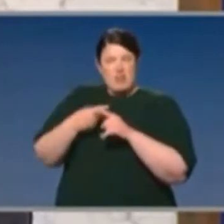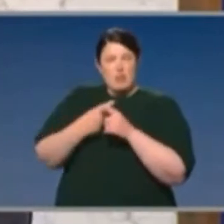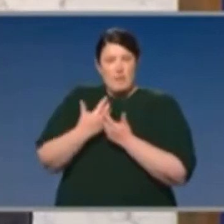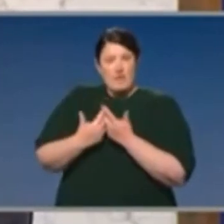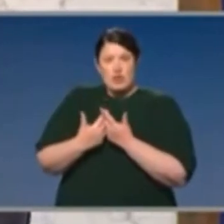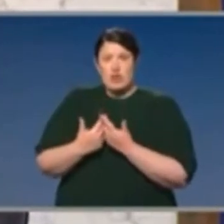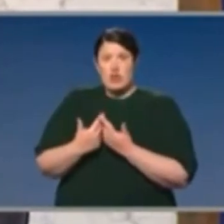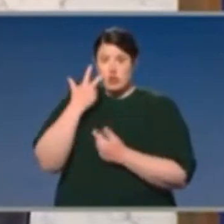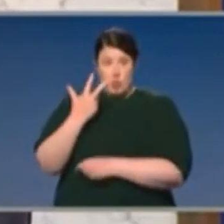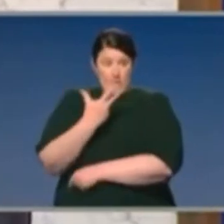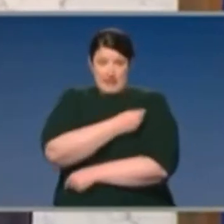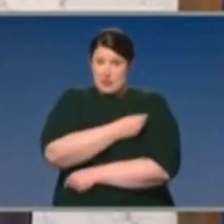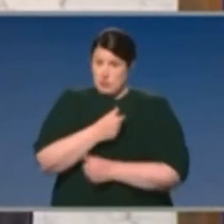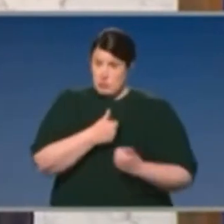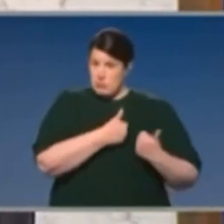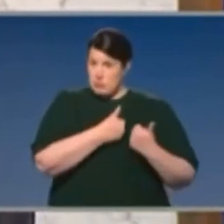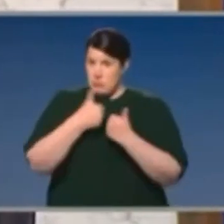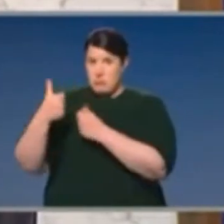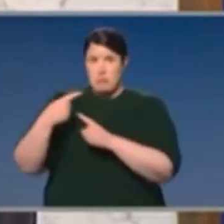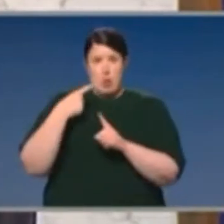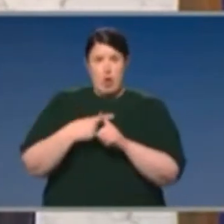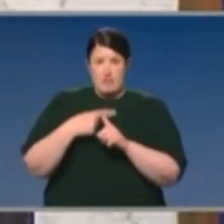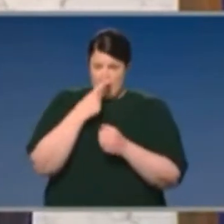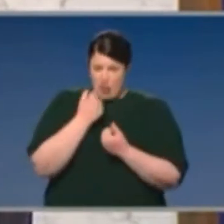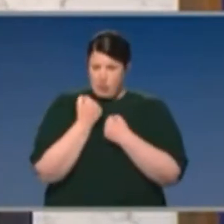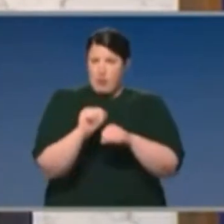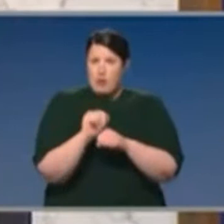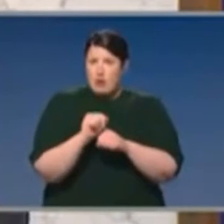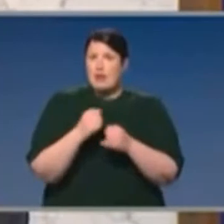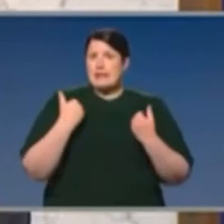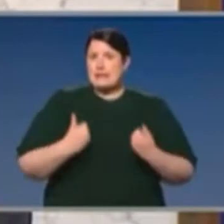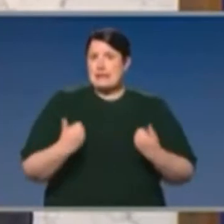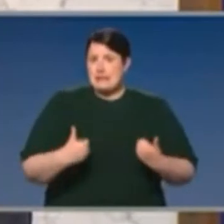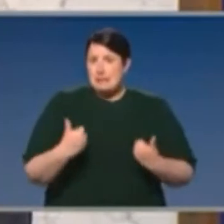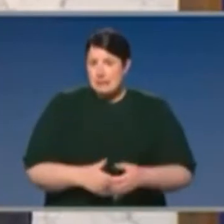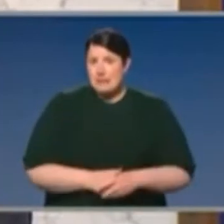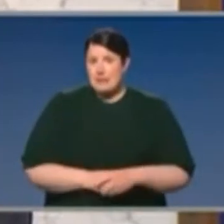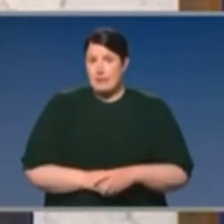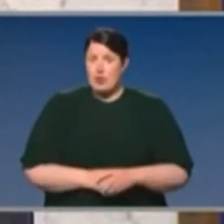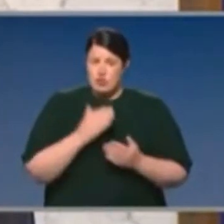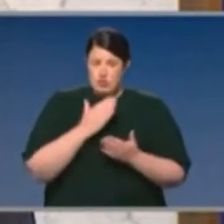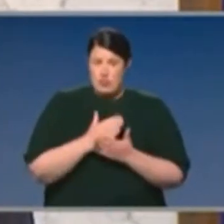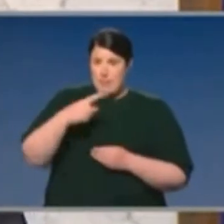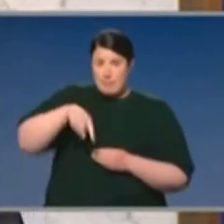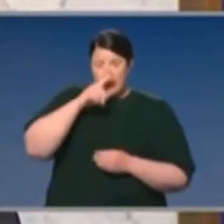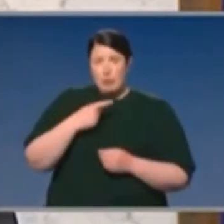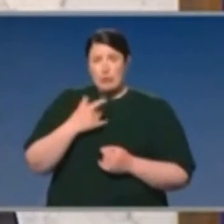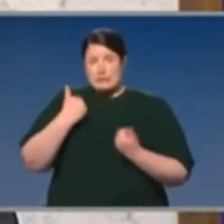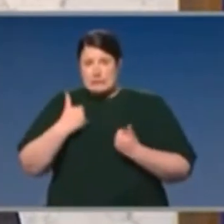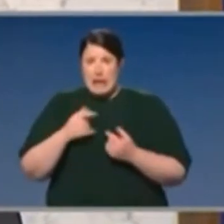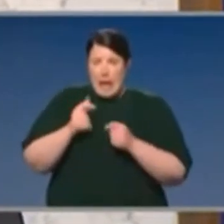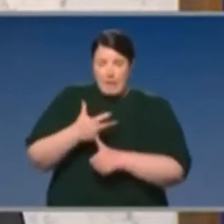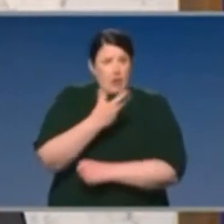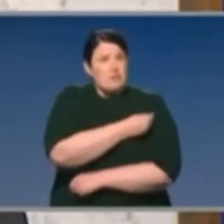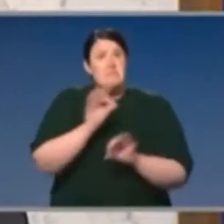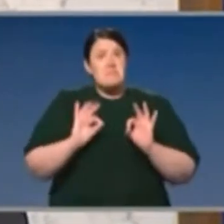antibody responses, strong T cell responses, outstanding safety outcomes. They're currently